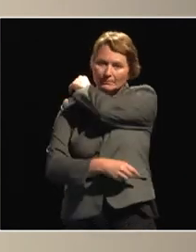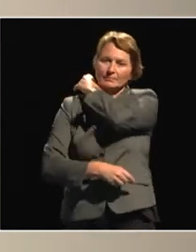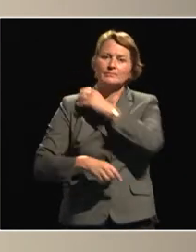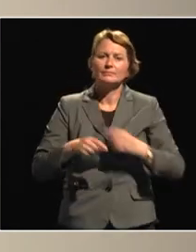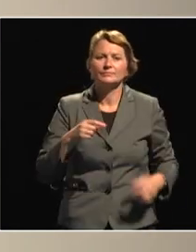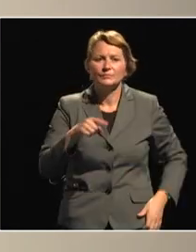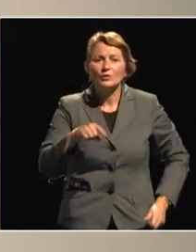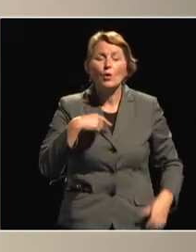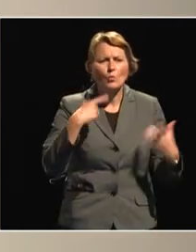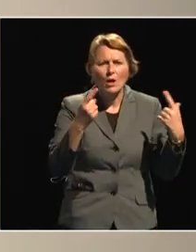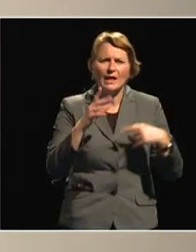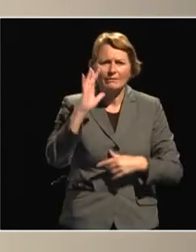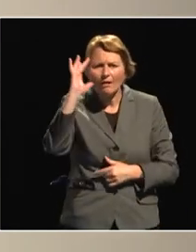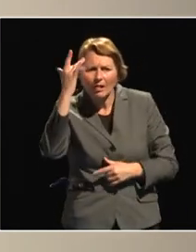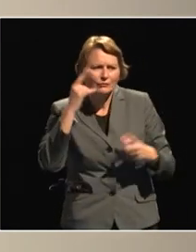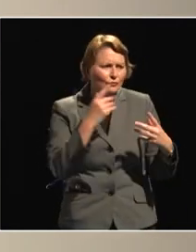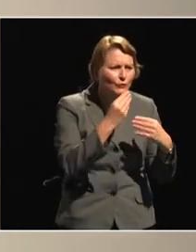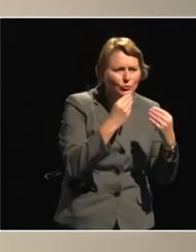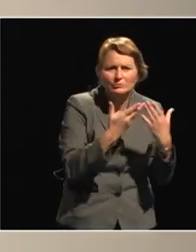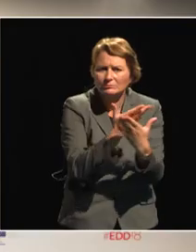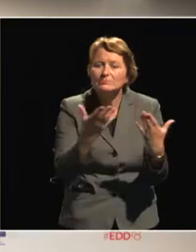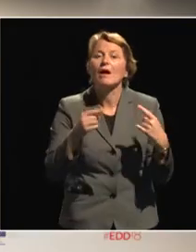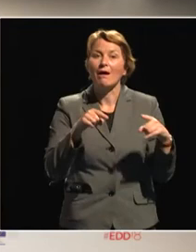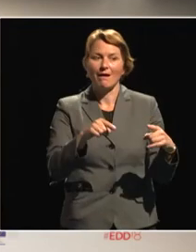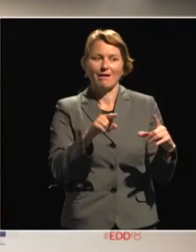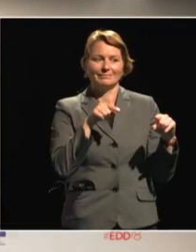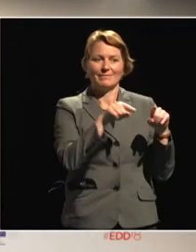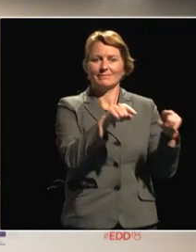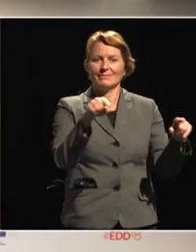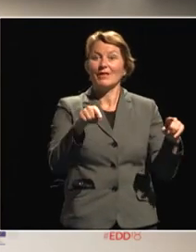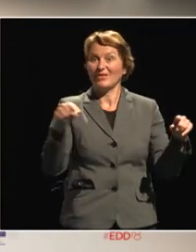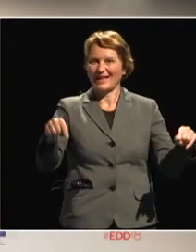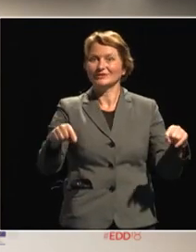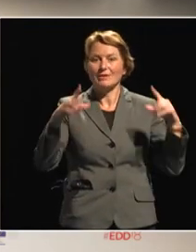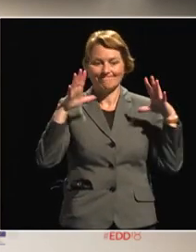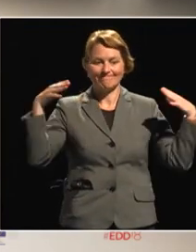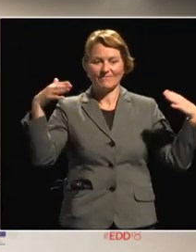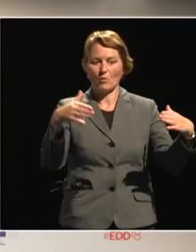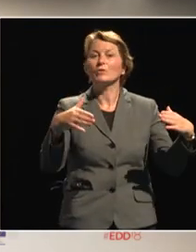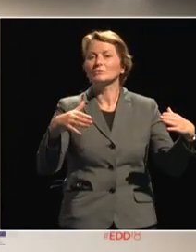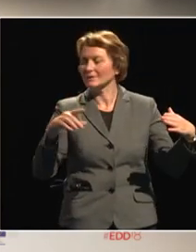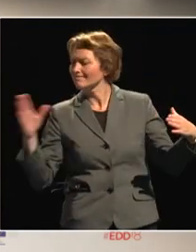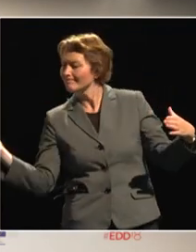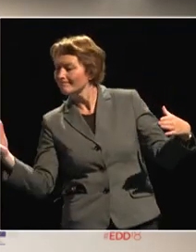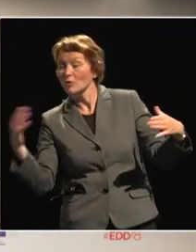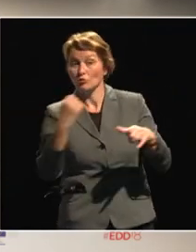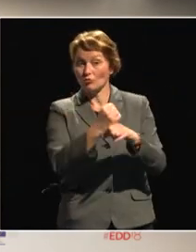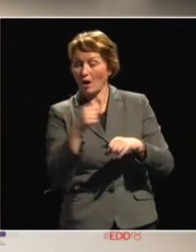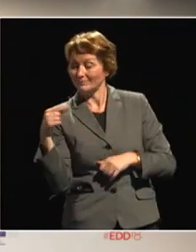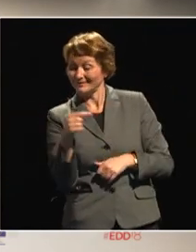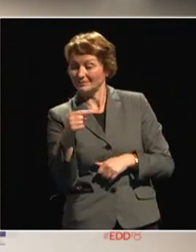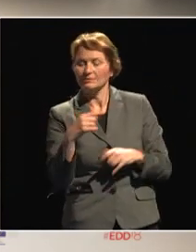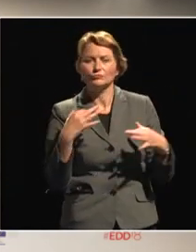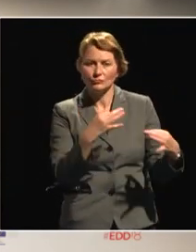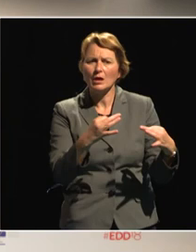i think a very focused job strategy in particular for women and girls